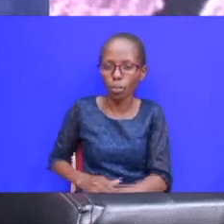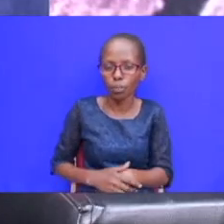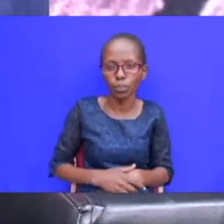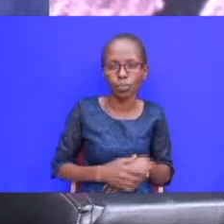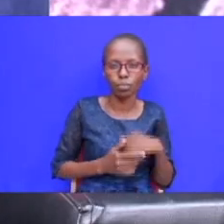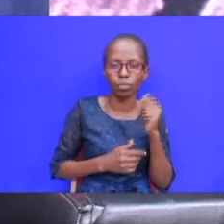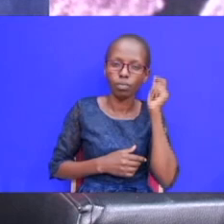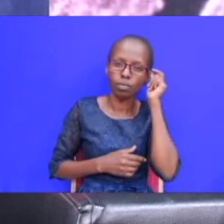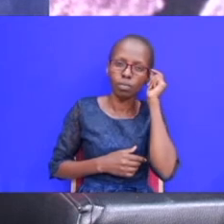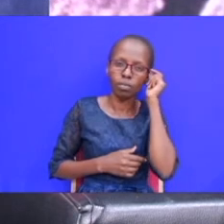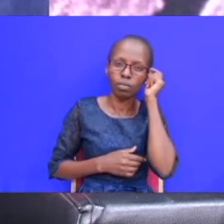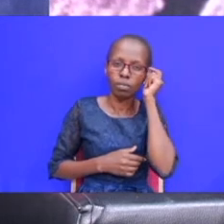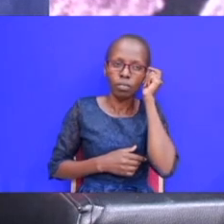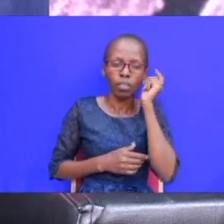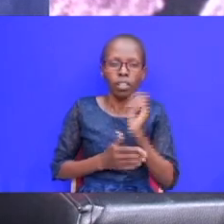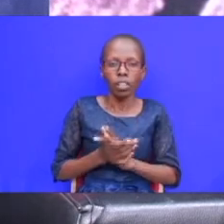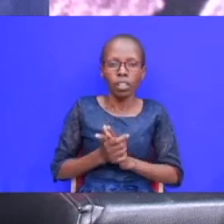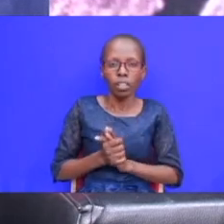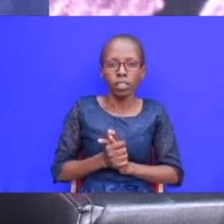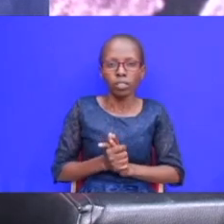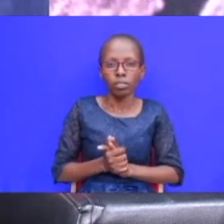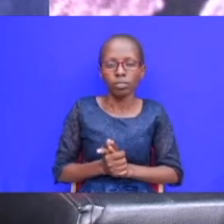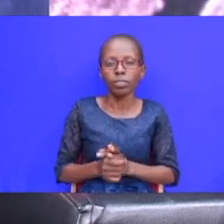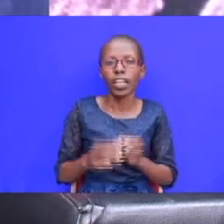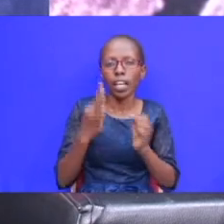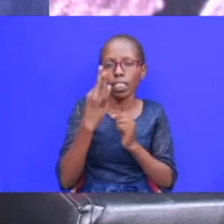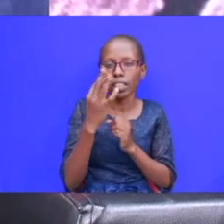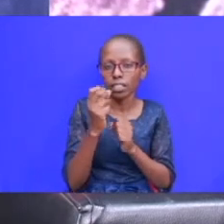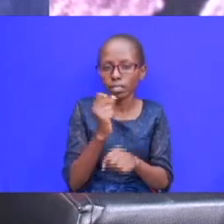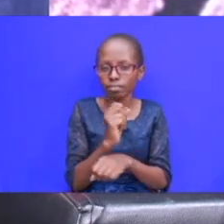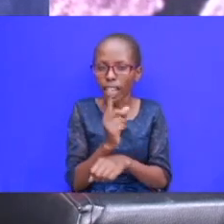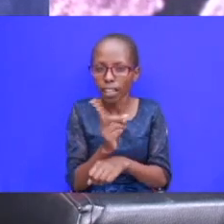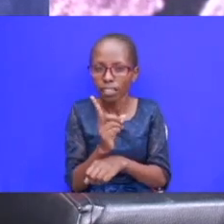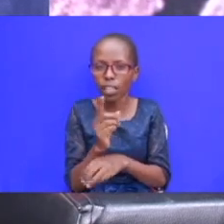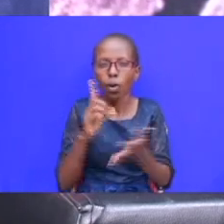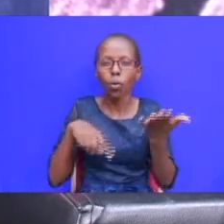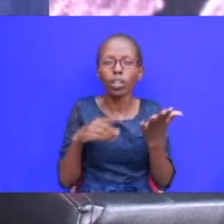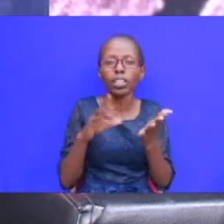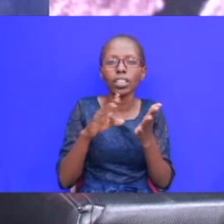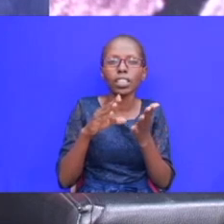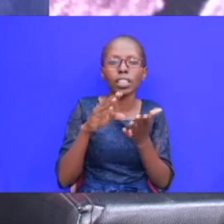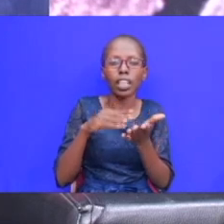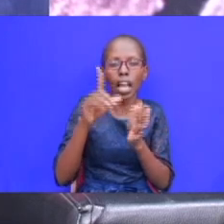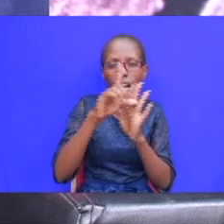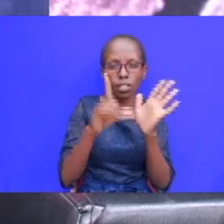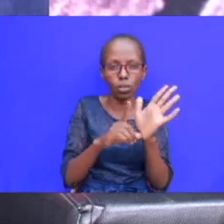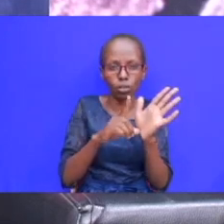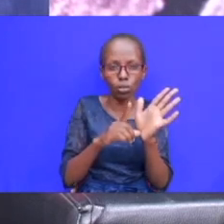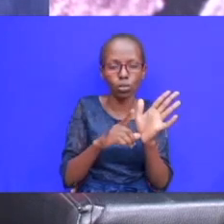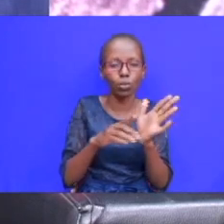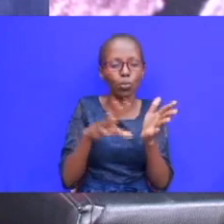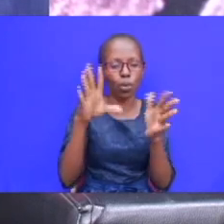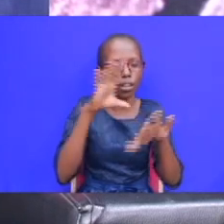director is on my neck in a mean in in 30 seconds what lessons do we draw from the life